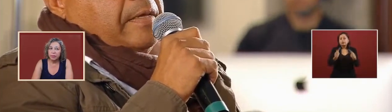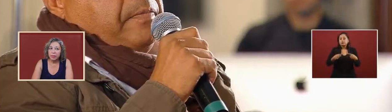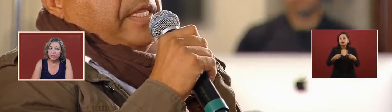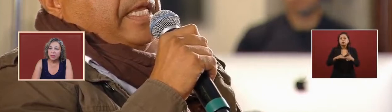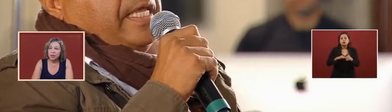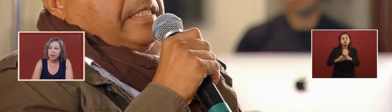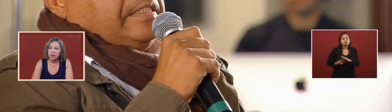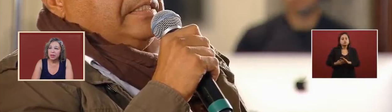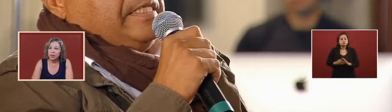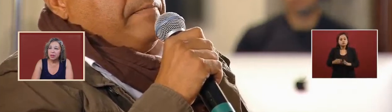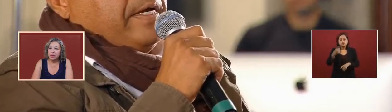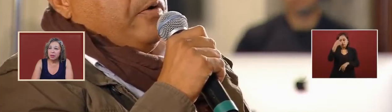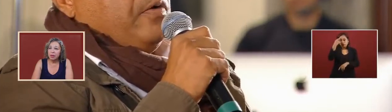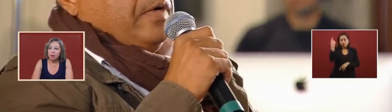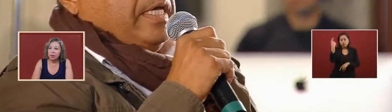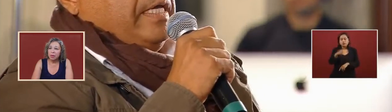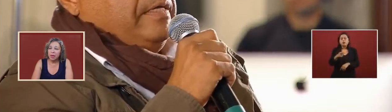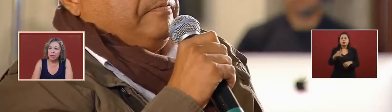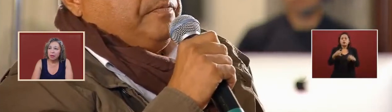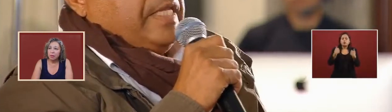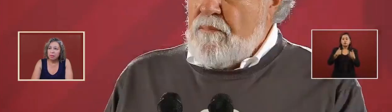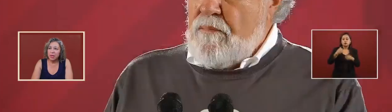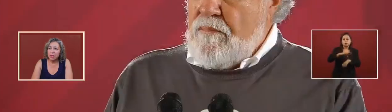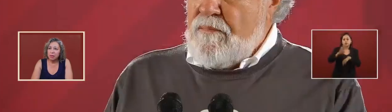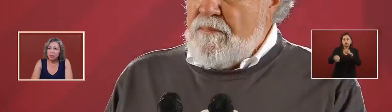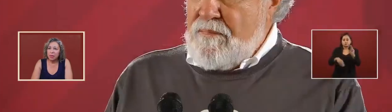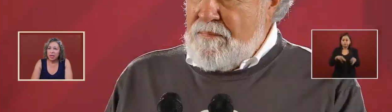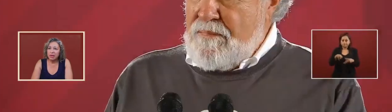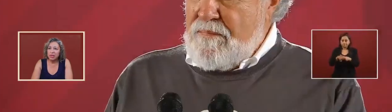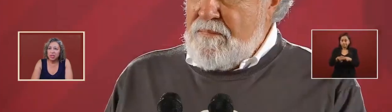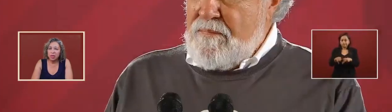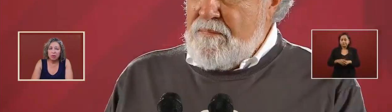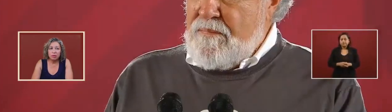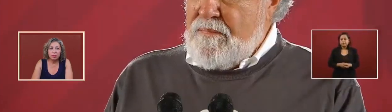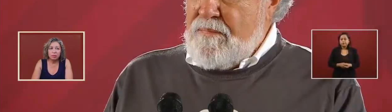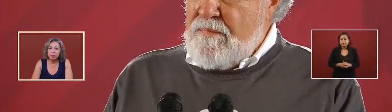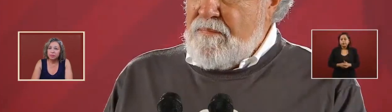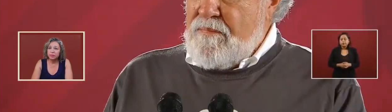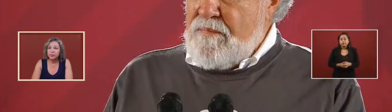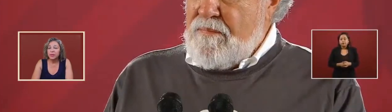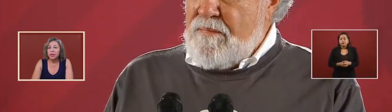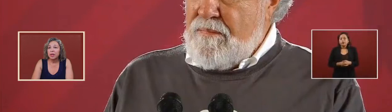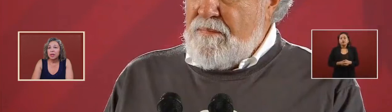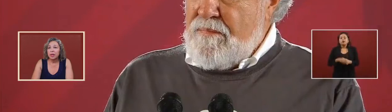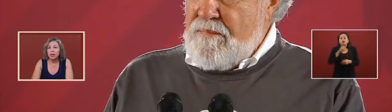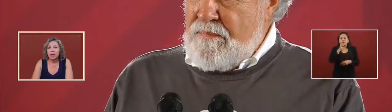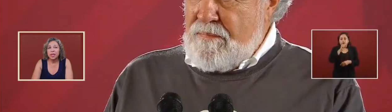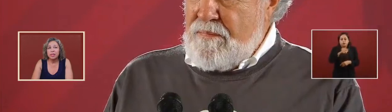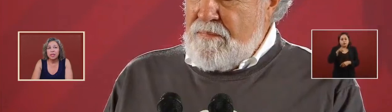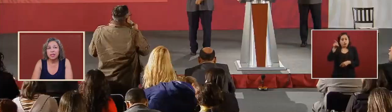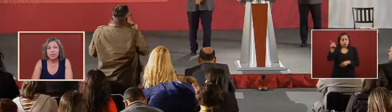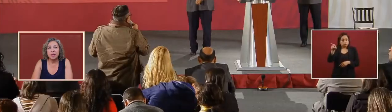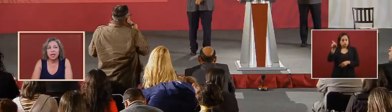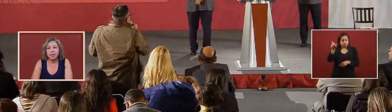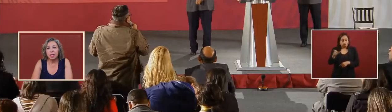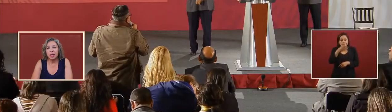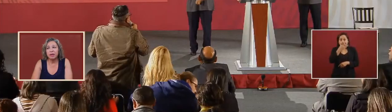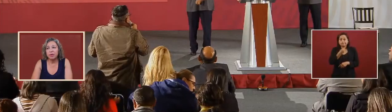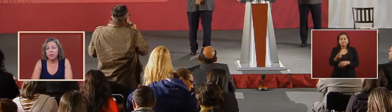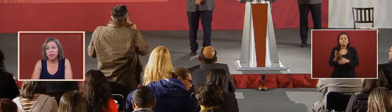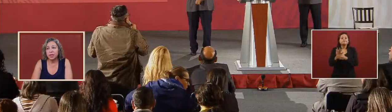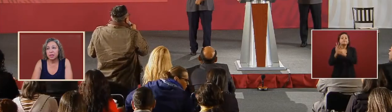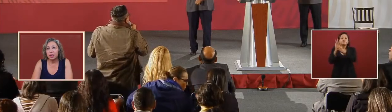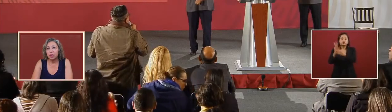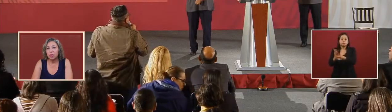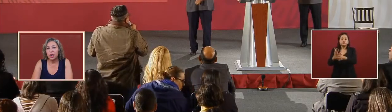but but even so he says that the